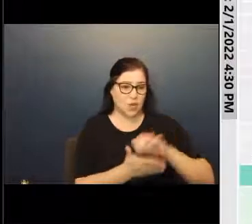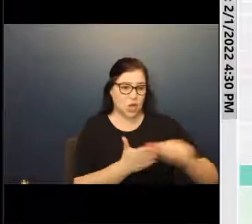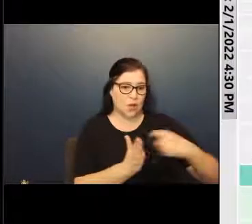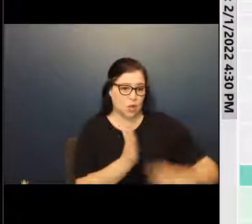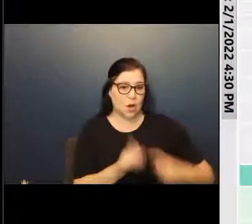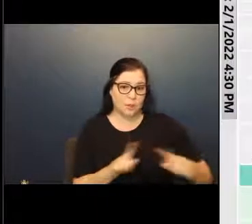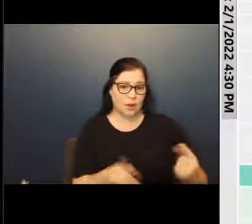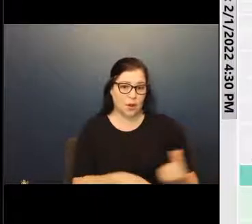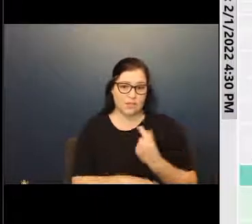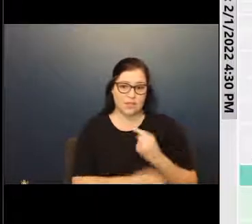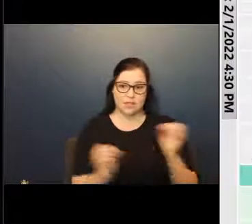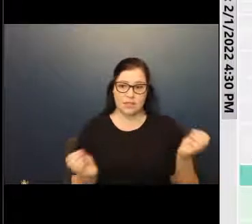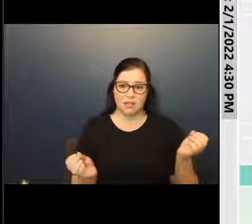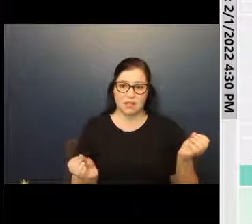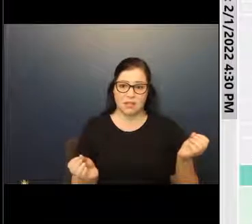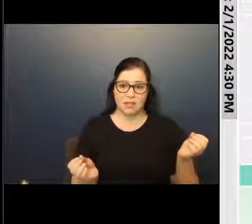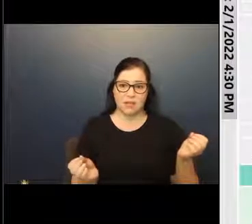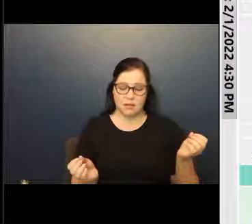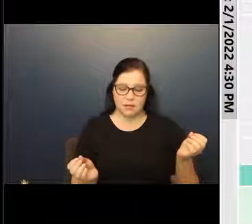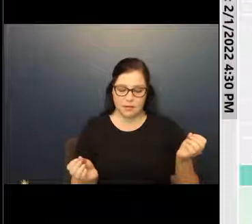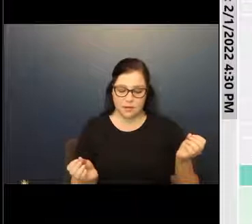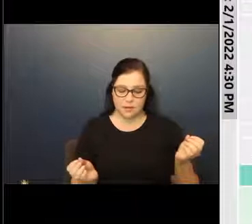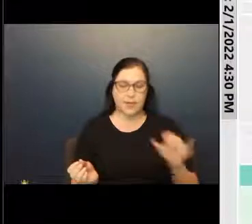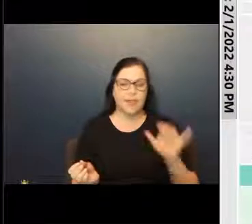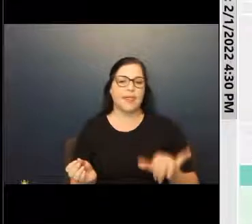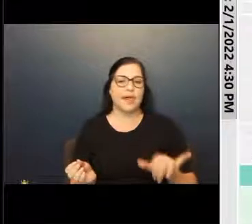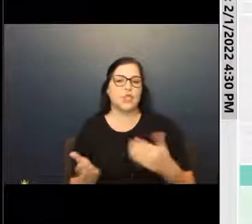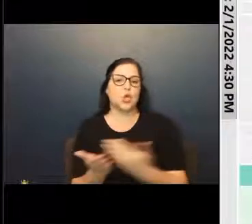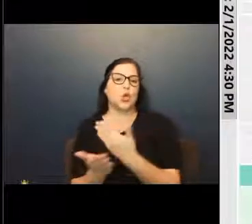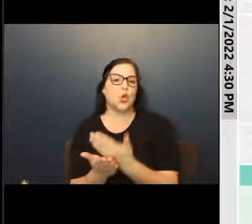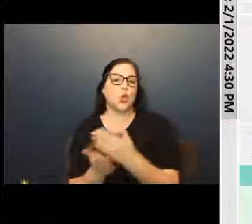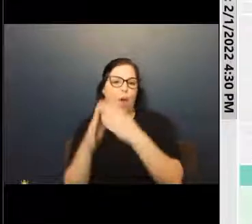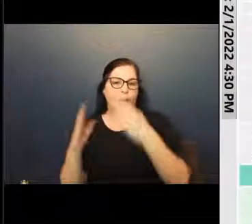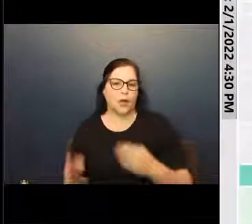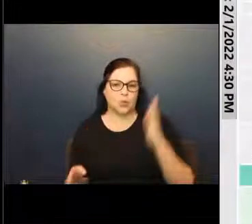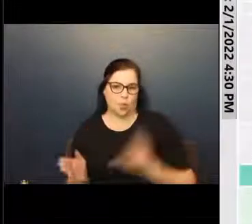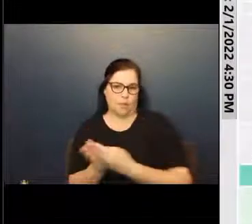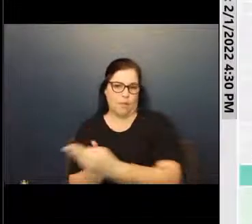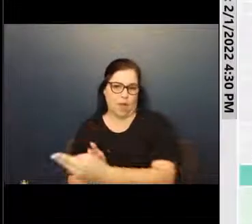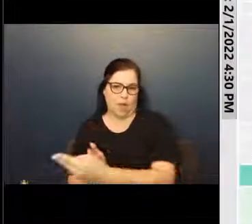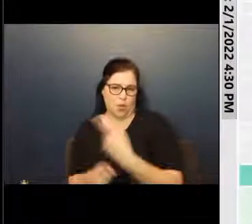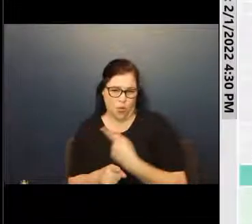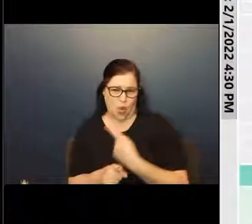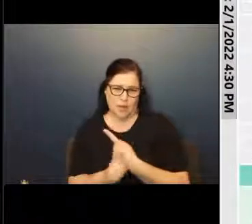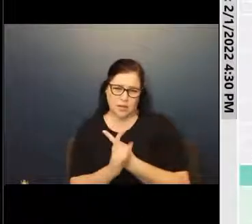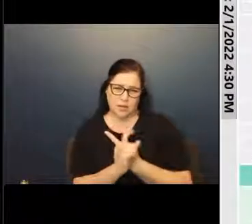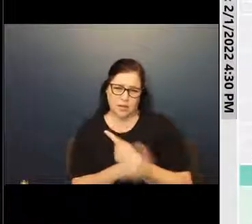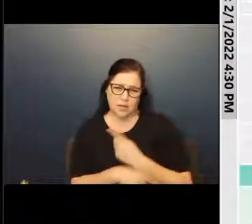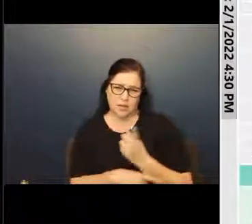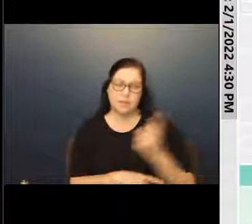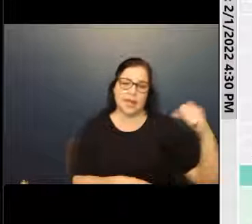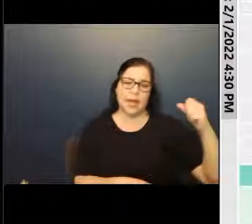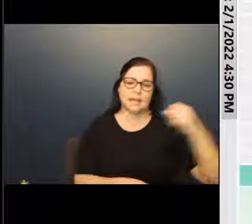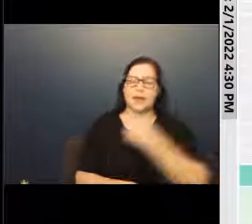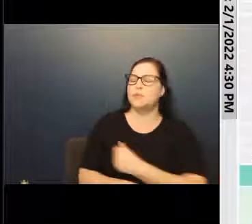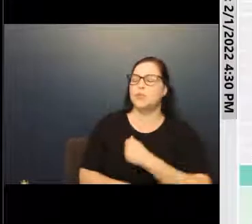we're not getting anything. It's in another. It's a new property. They're buying. Correct. Mr. Jacobson. There is. Yeah, sorry.